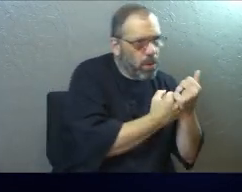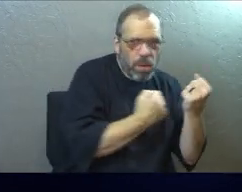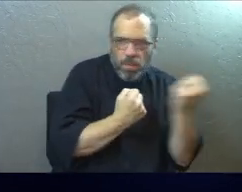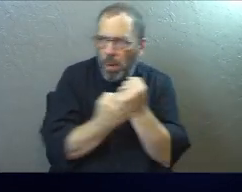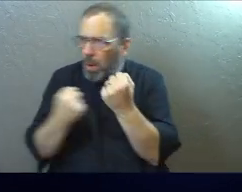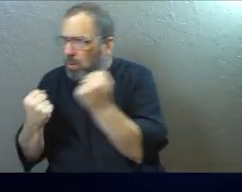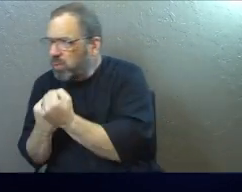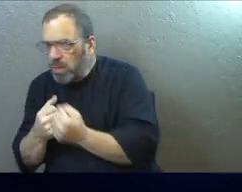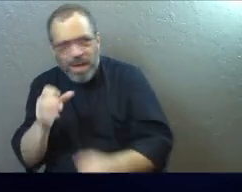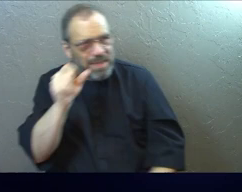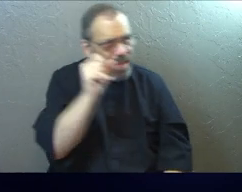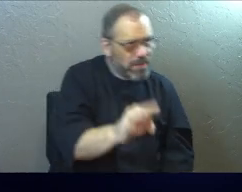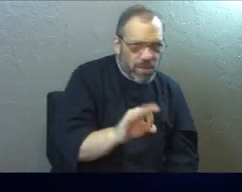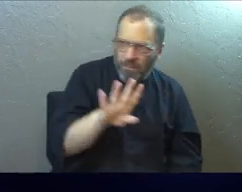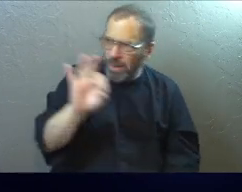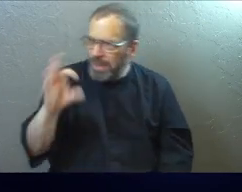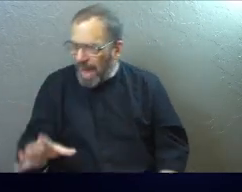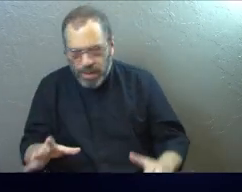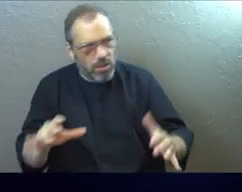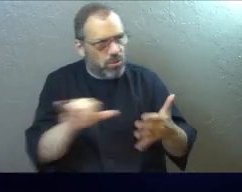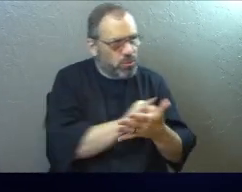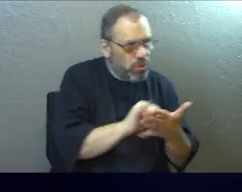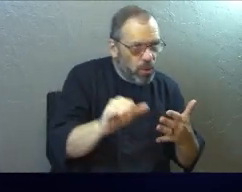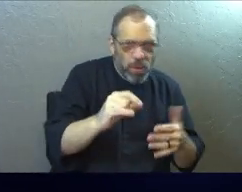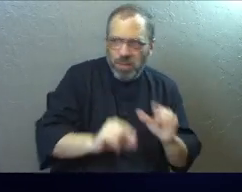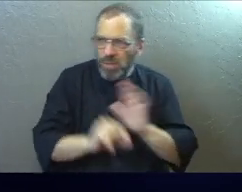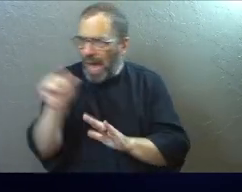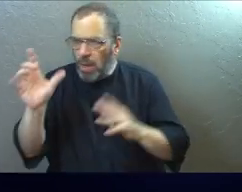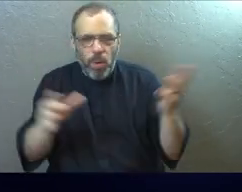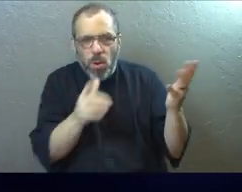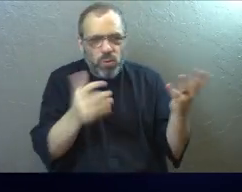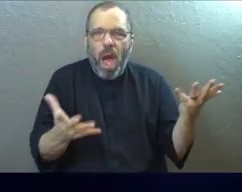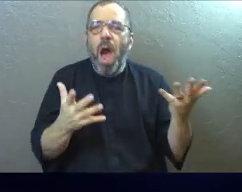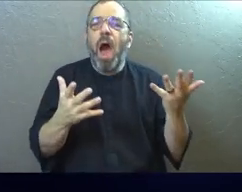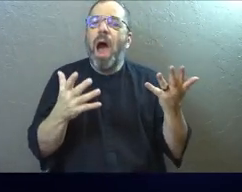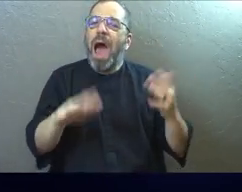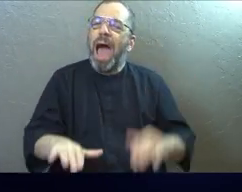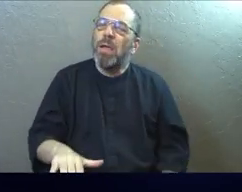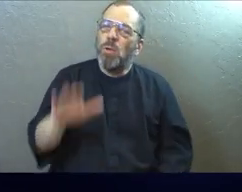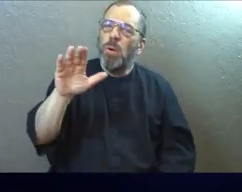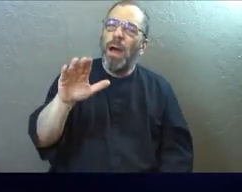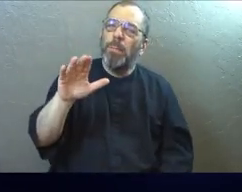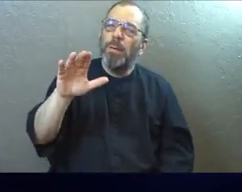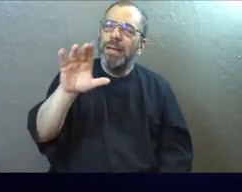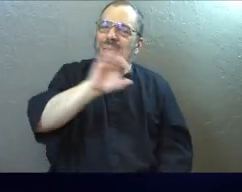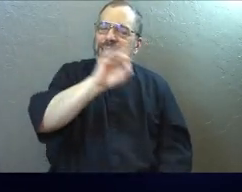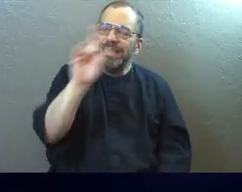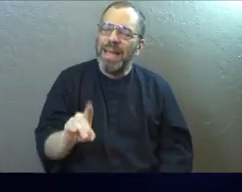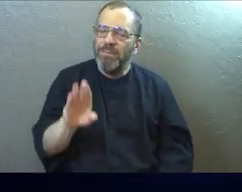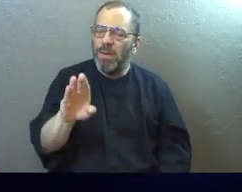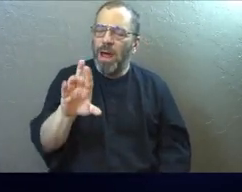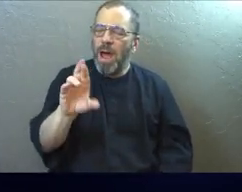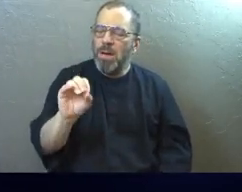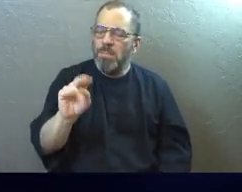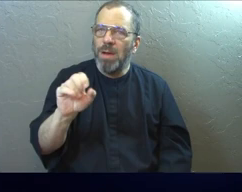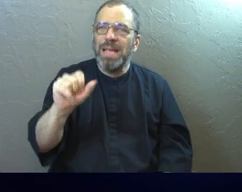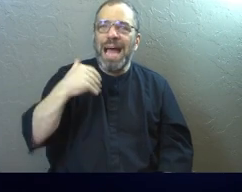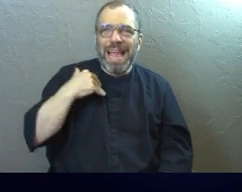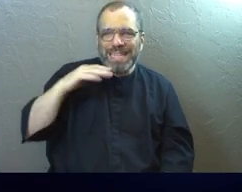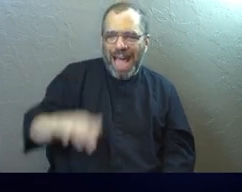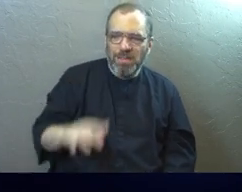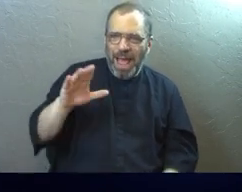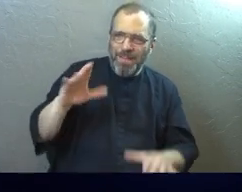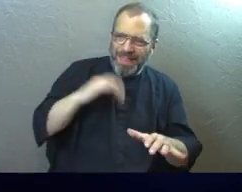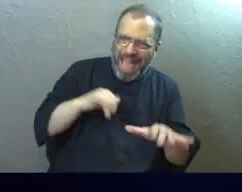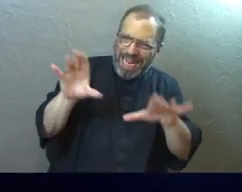to support. I'm a Denver Broncos fan because that's the house I grew up in. And I love being a Denver Broncos fan, but it's, it's how I was raised. That's the house that